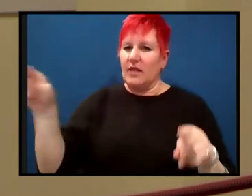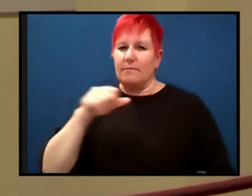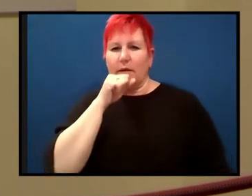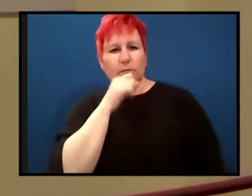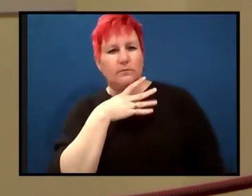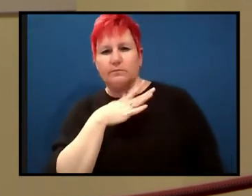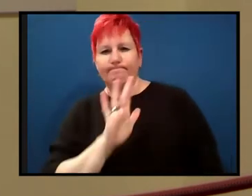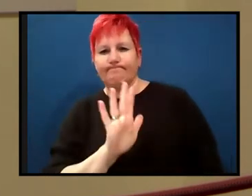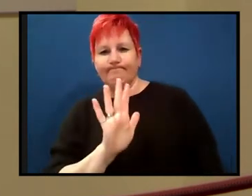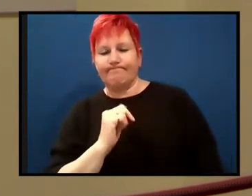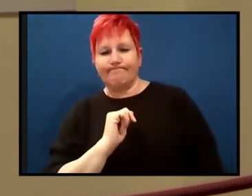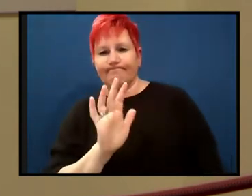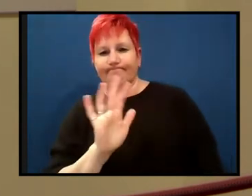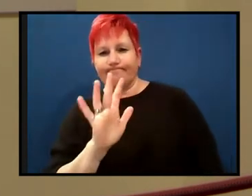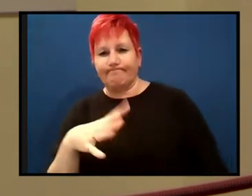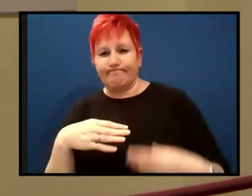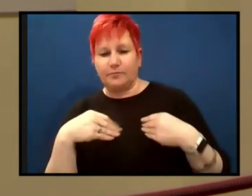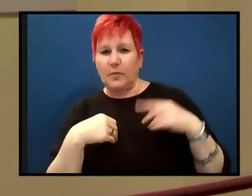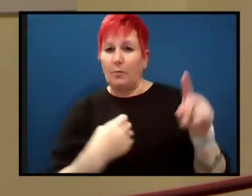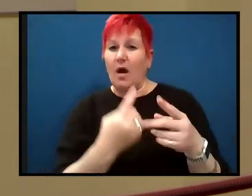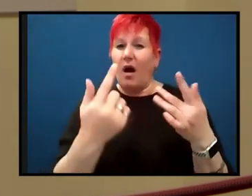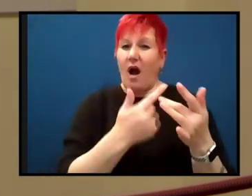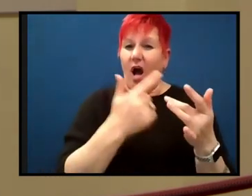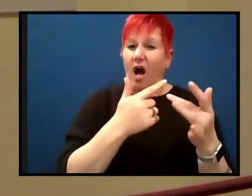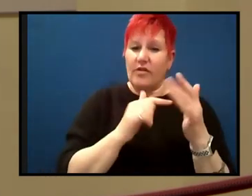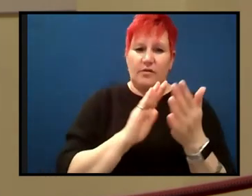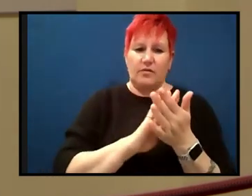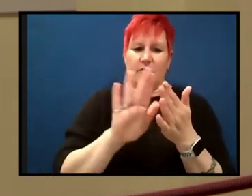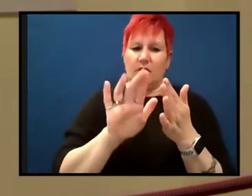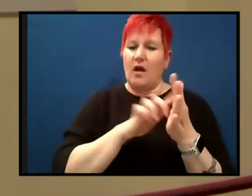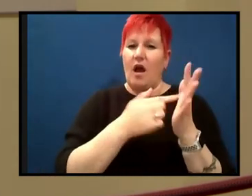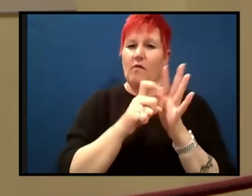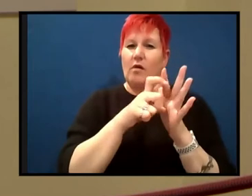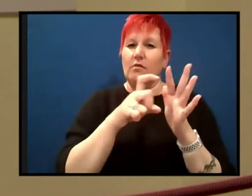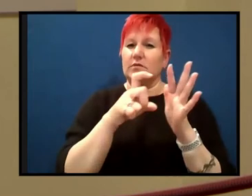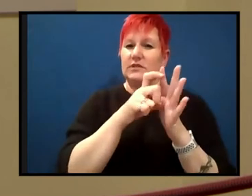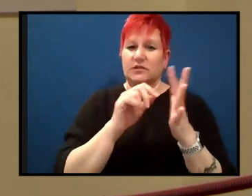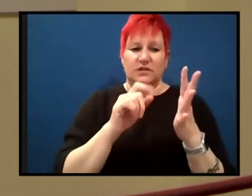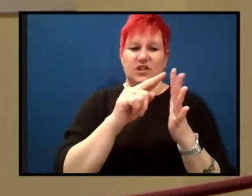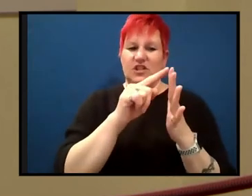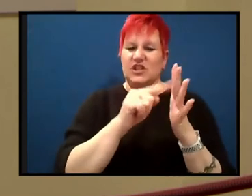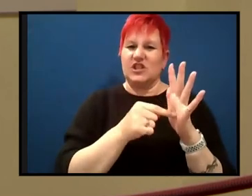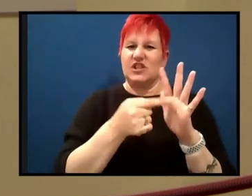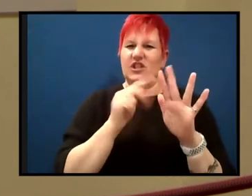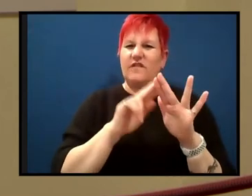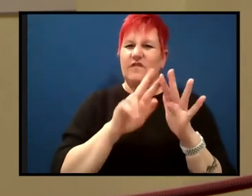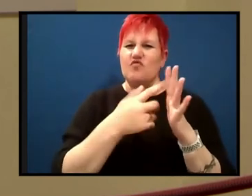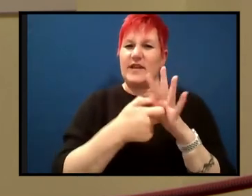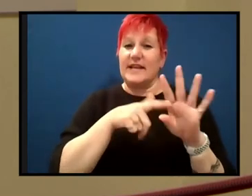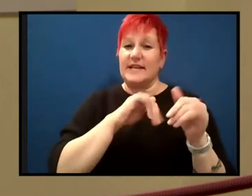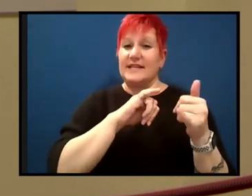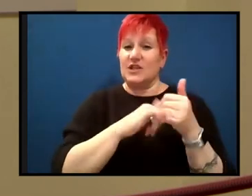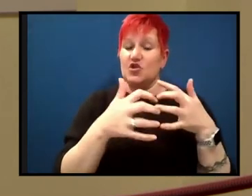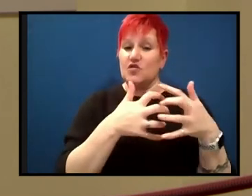there were some, that Harold Jeffries I mentioned, the very, very prominent Sir Harold Jeffries at the University of Cambridge, um,